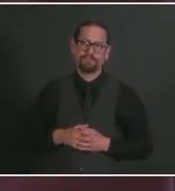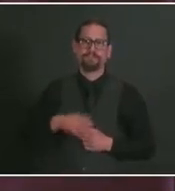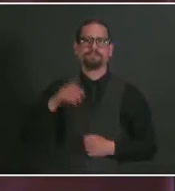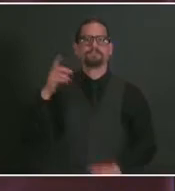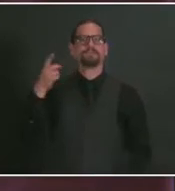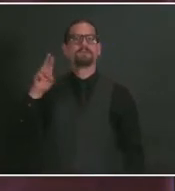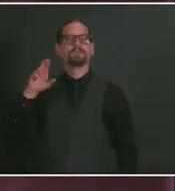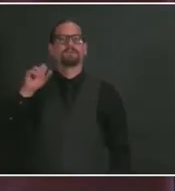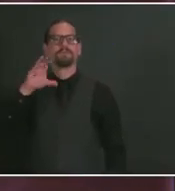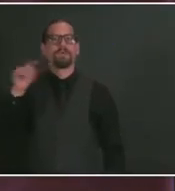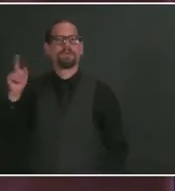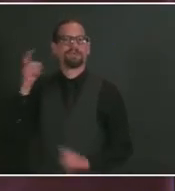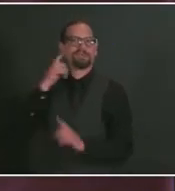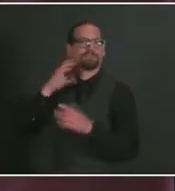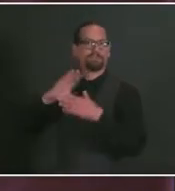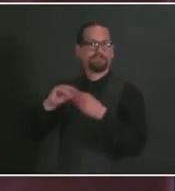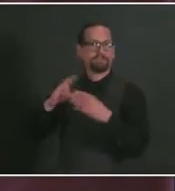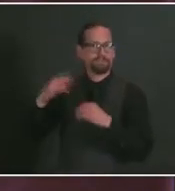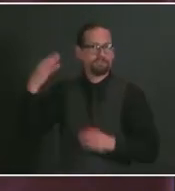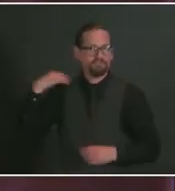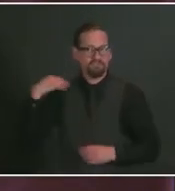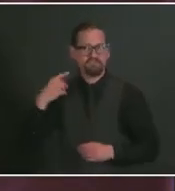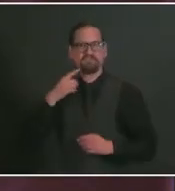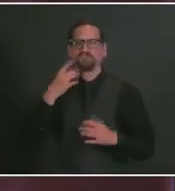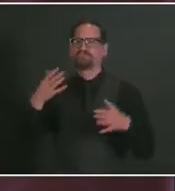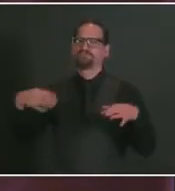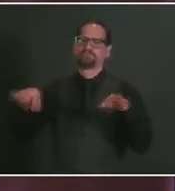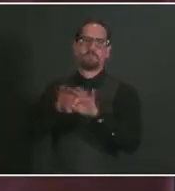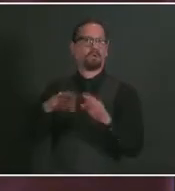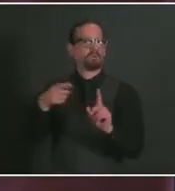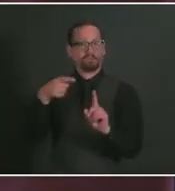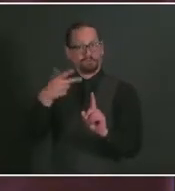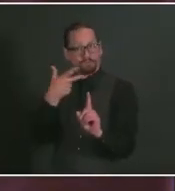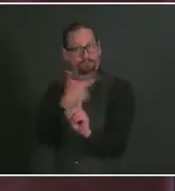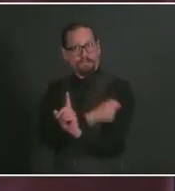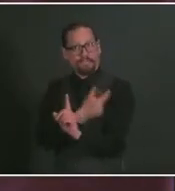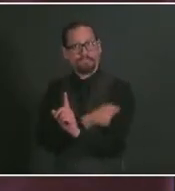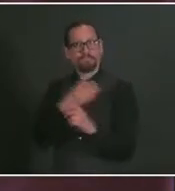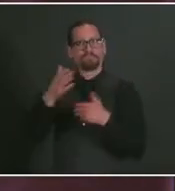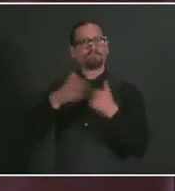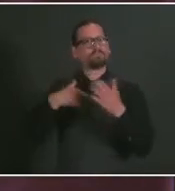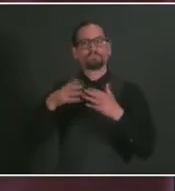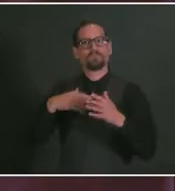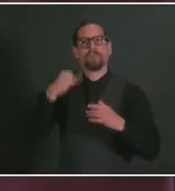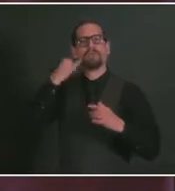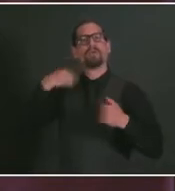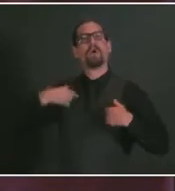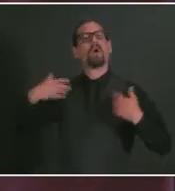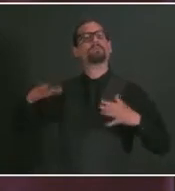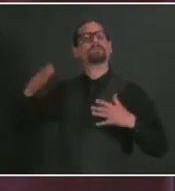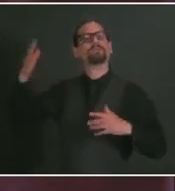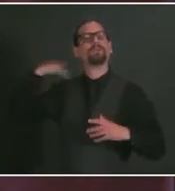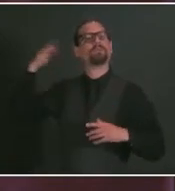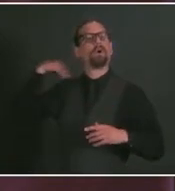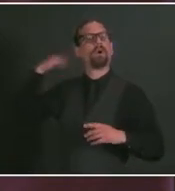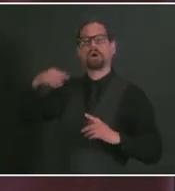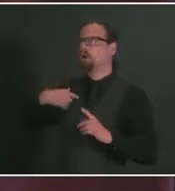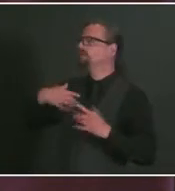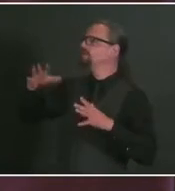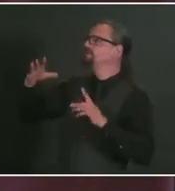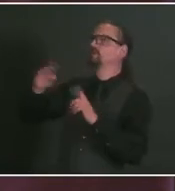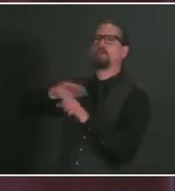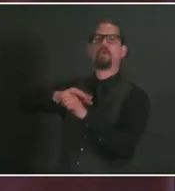it's important to get vaccinated, even if you have already tested positive for COVID-19 a few weeks ago, a few months ago, etc.